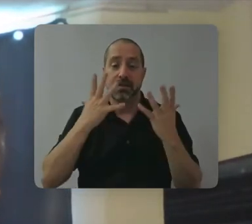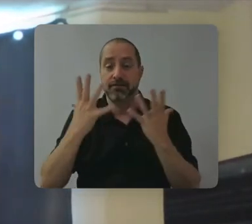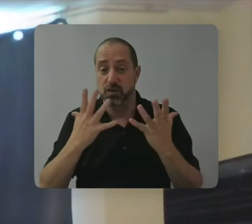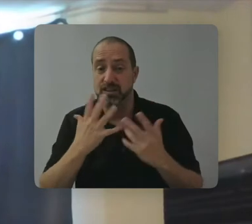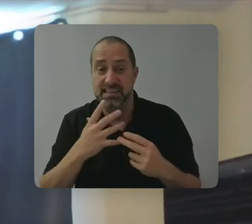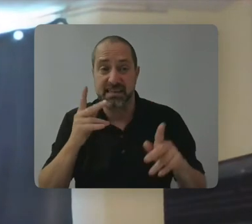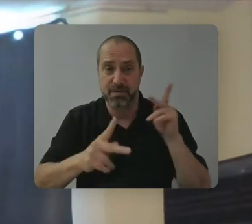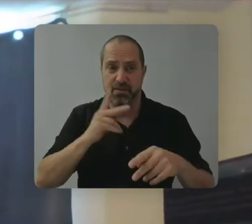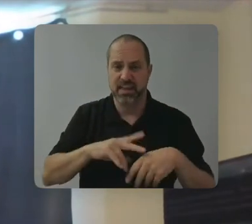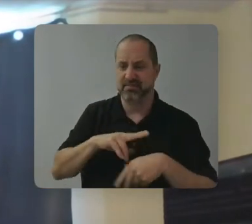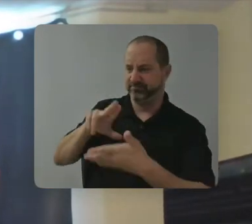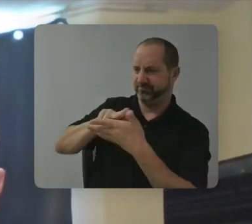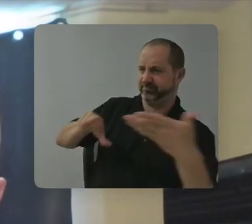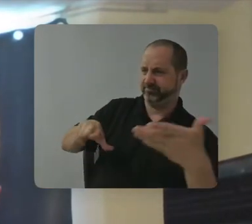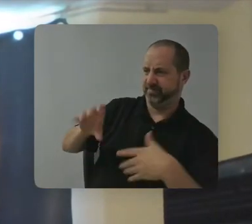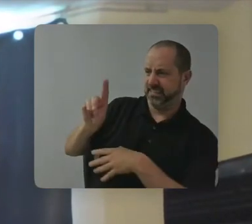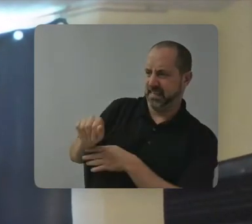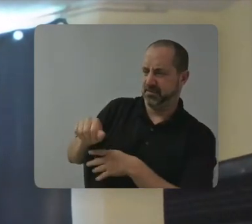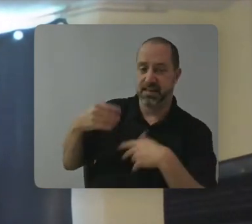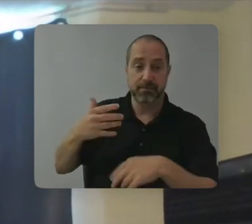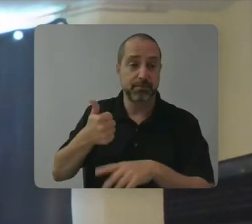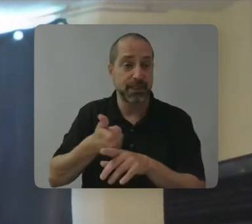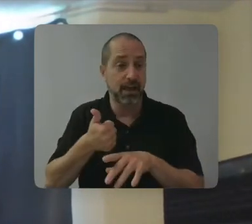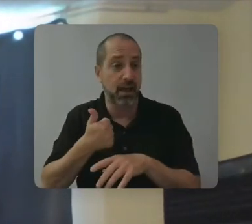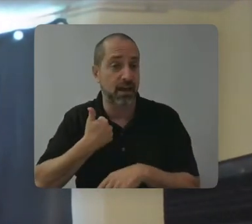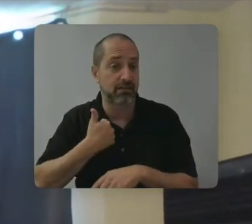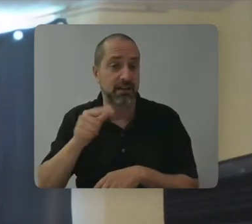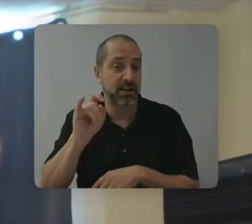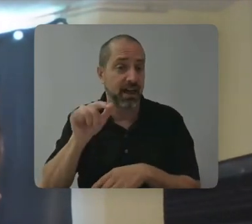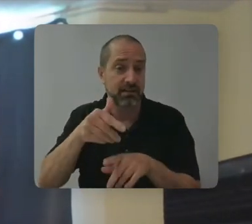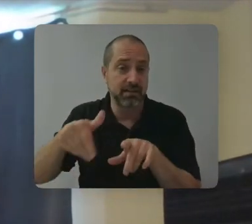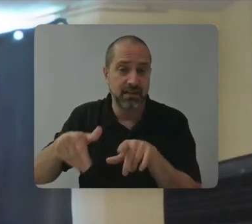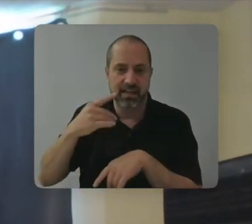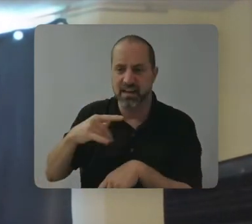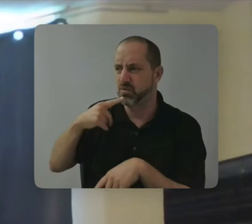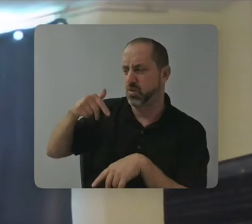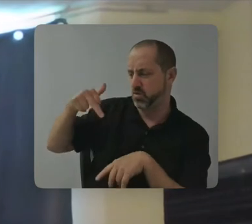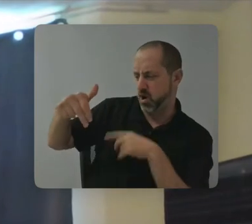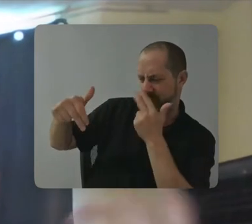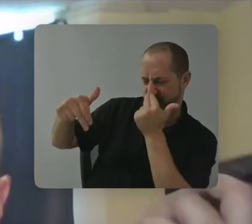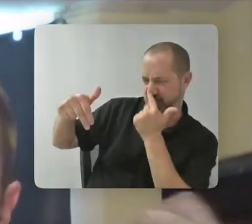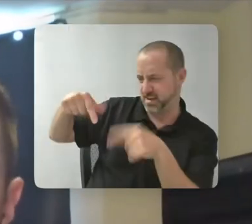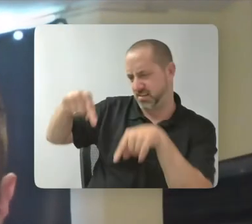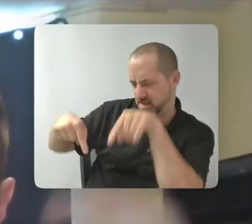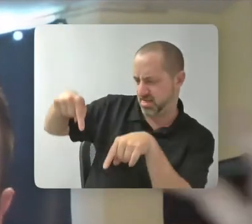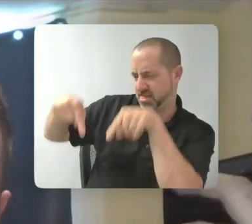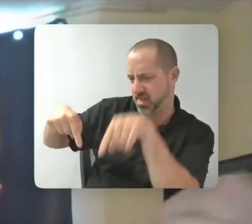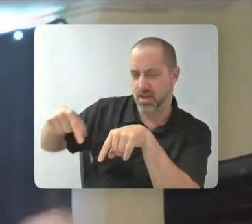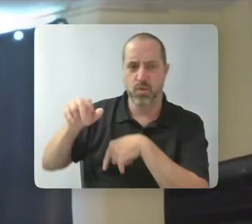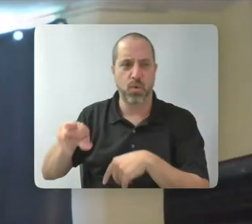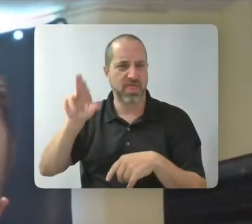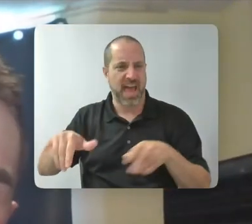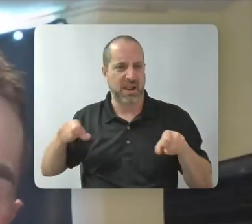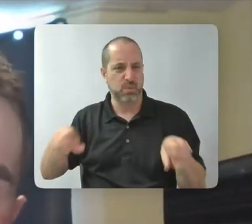myself, or as an amputee, they say, Oh, he walks funny. That wouldn't look good on camera. Oh, that person's in a wheelchair. Well, we need someone who can